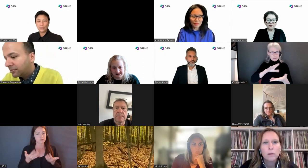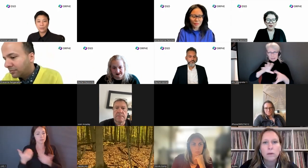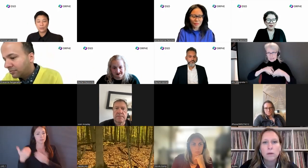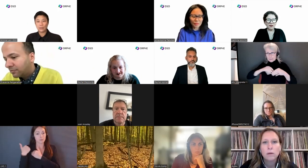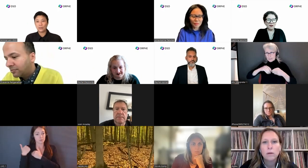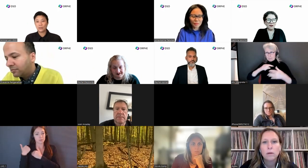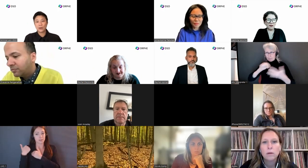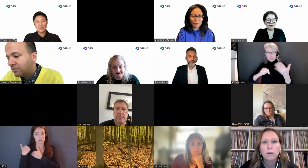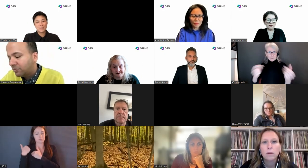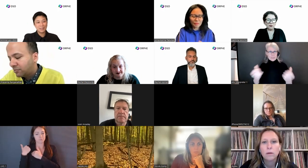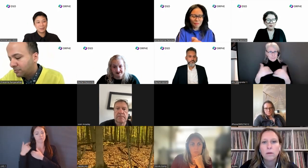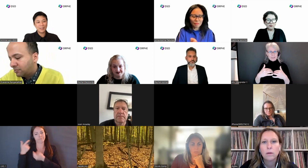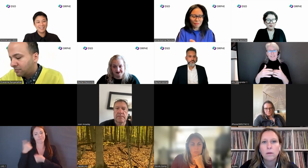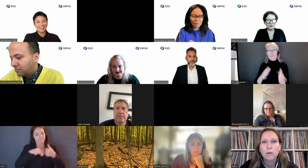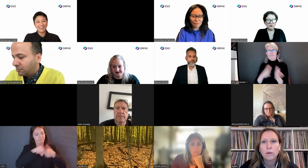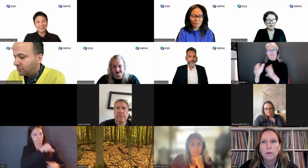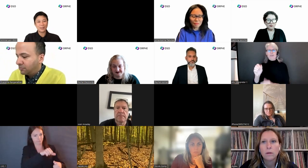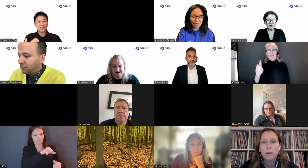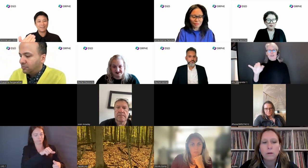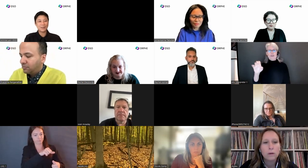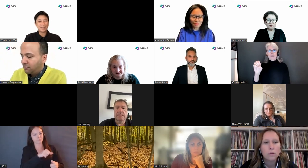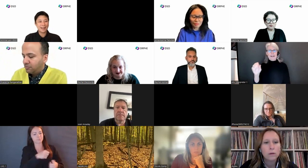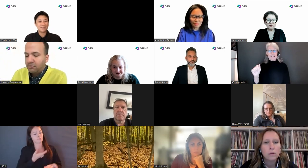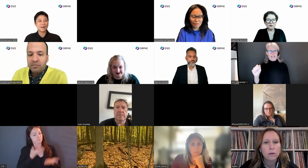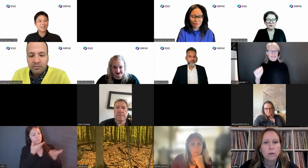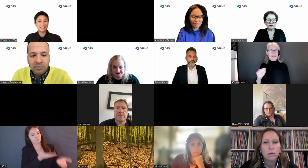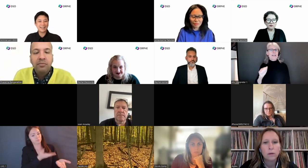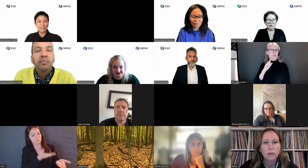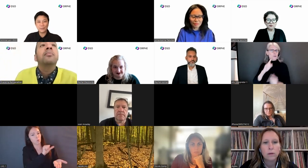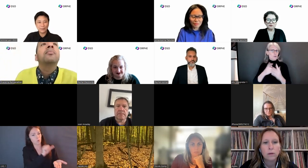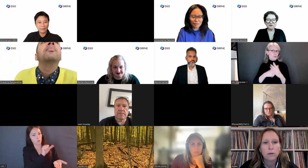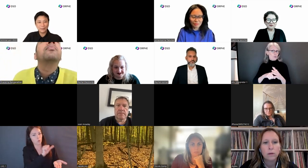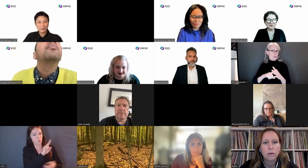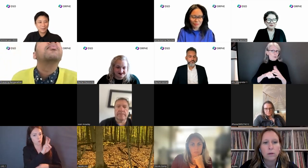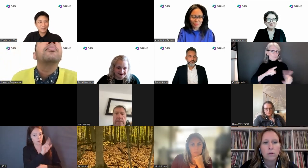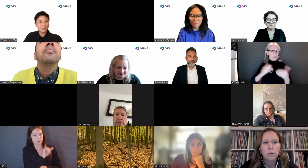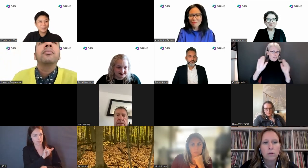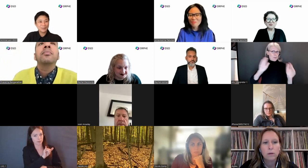going to start the meeting, greet, and we're going to first have Rachel. Thank you.